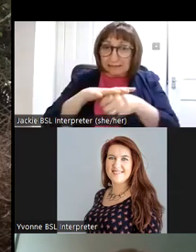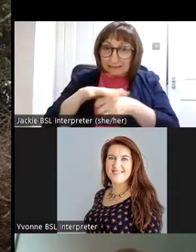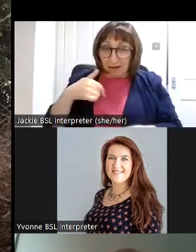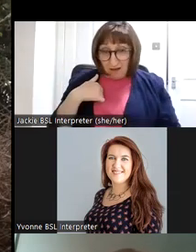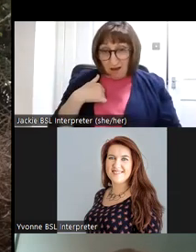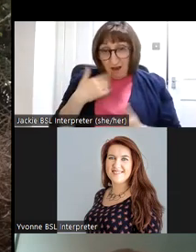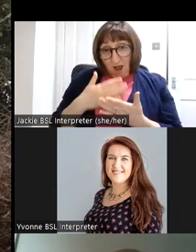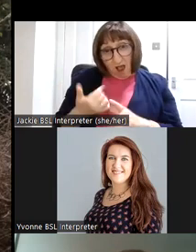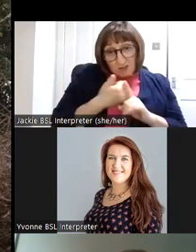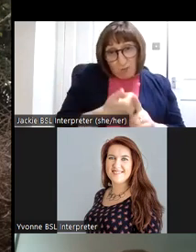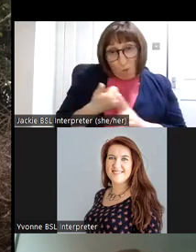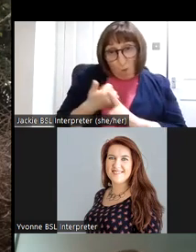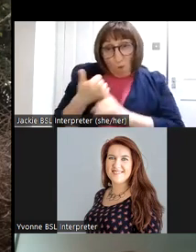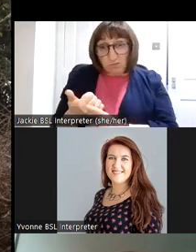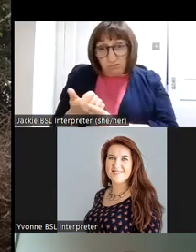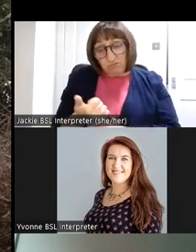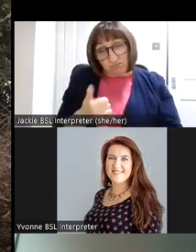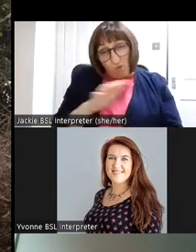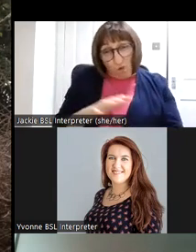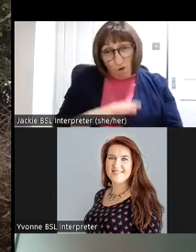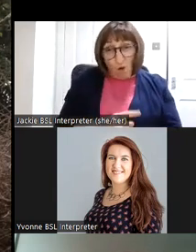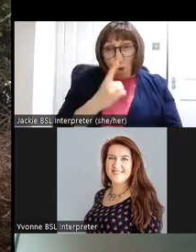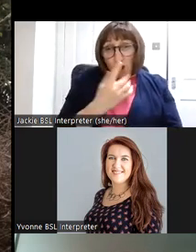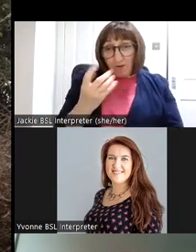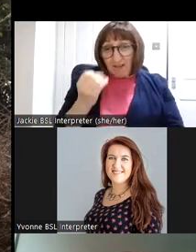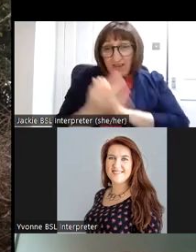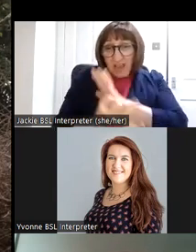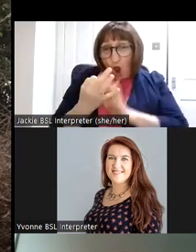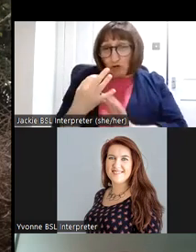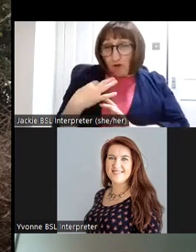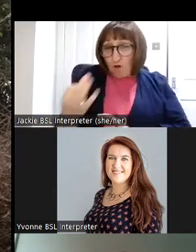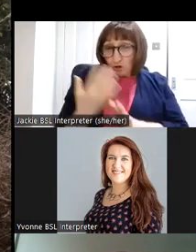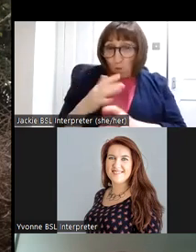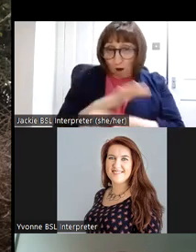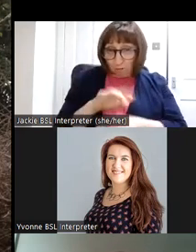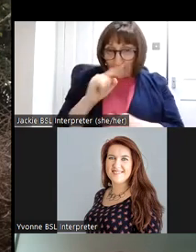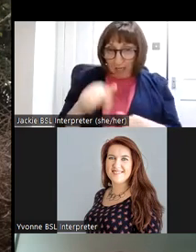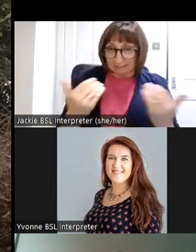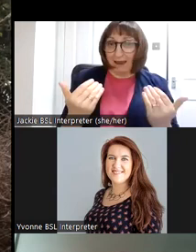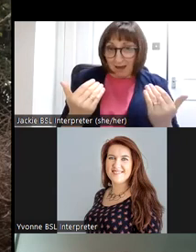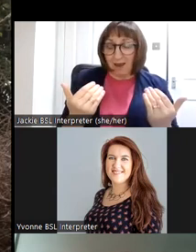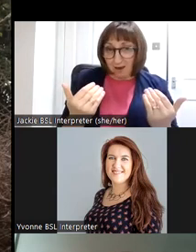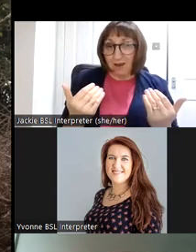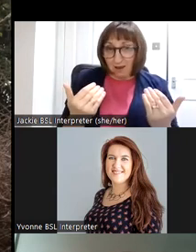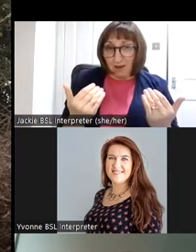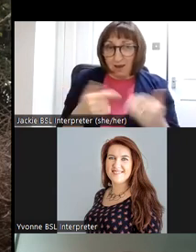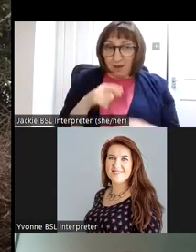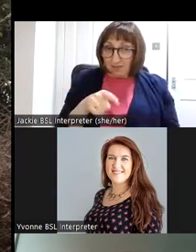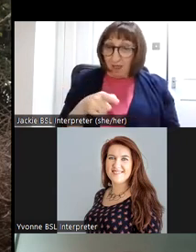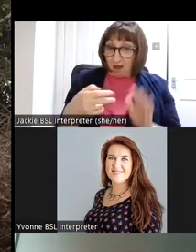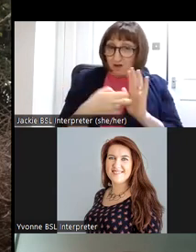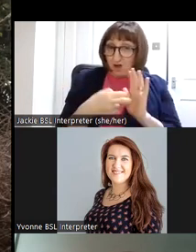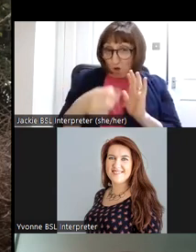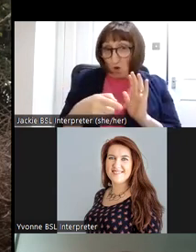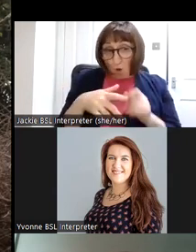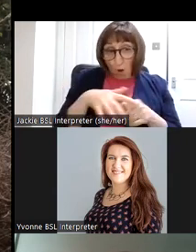basically supported about 150 hours of voluntary work on that occasion and uh this will now these